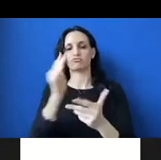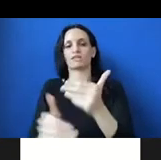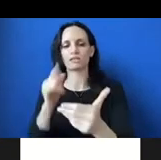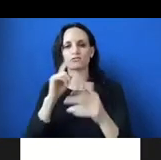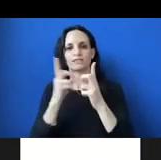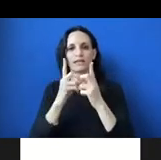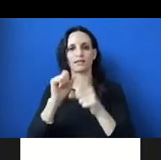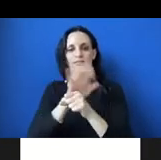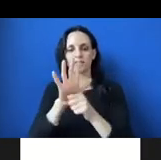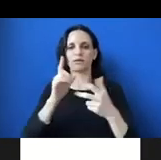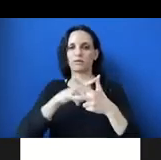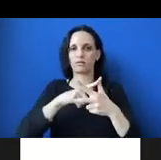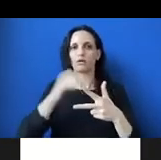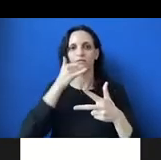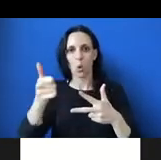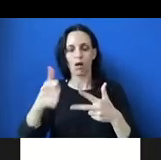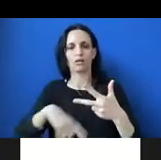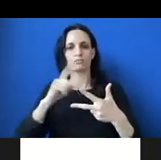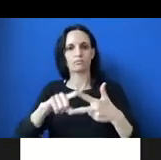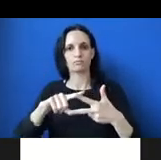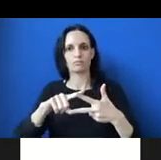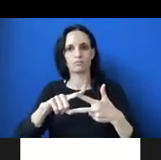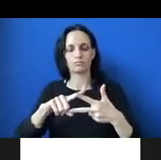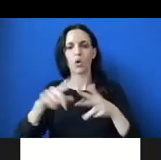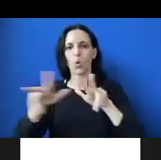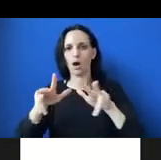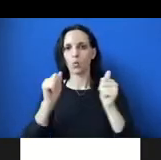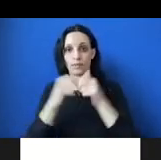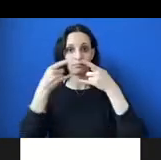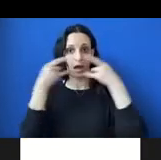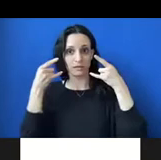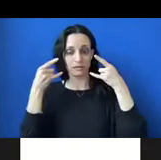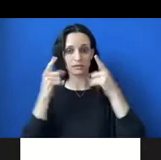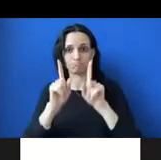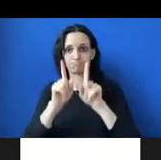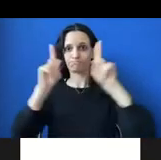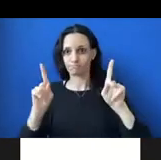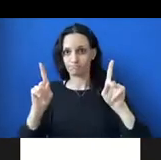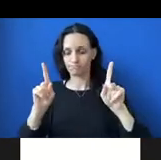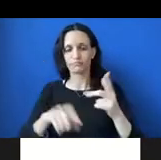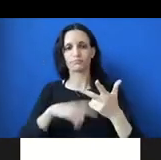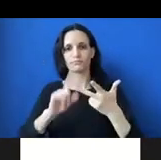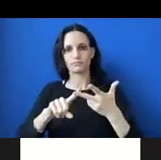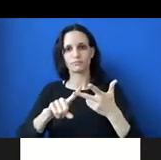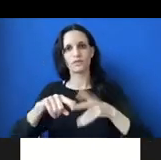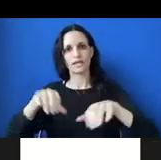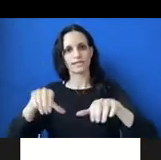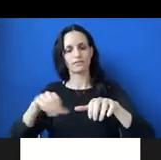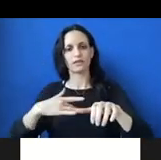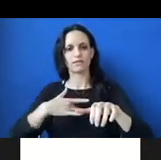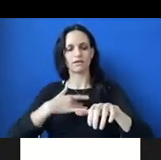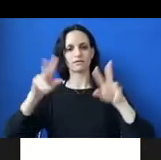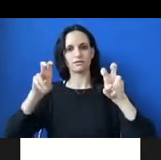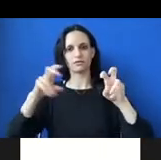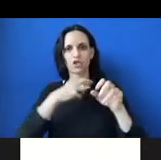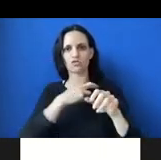starting with a phone call, then a map, then a walk with masks on, um, physically distance, and then an activity that felt, quote, risk